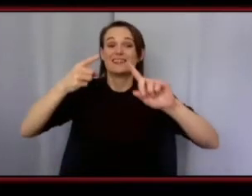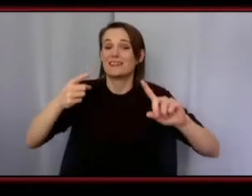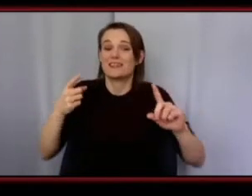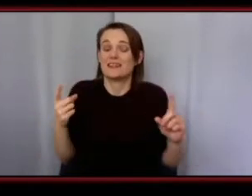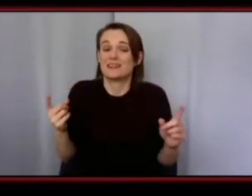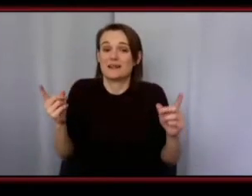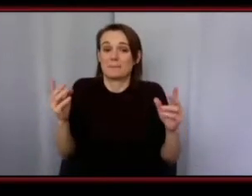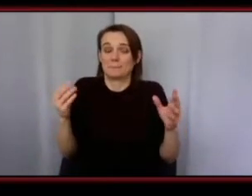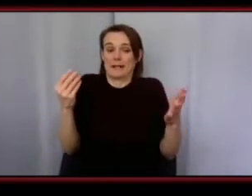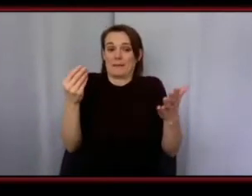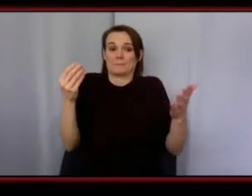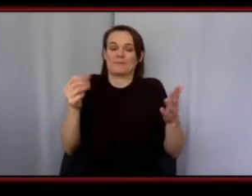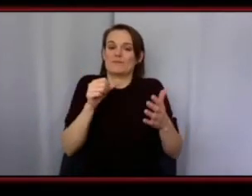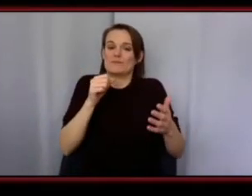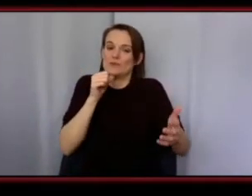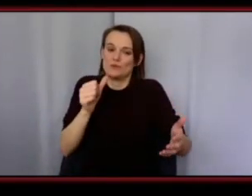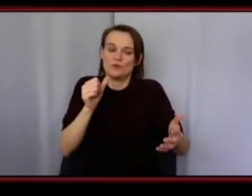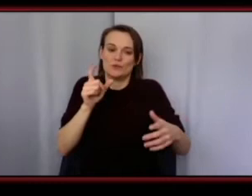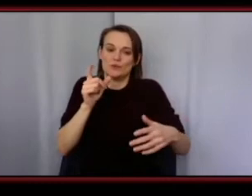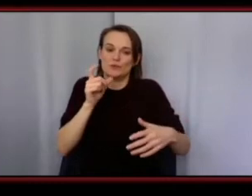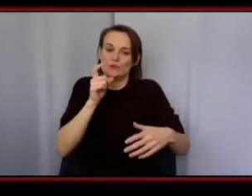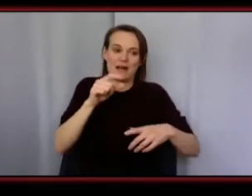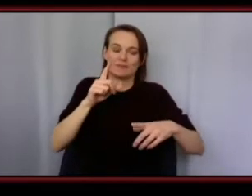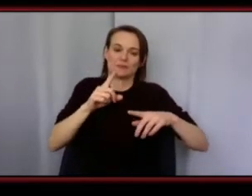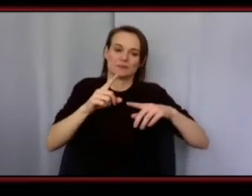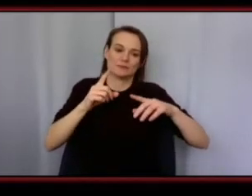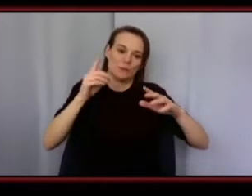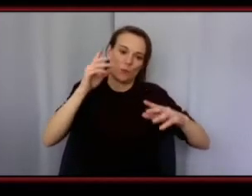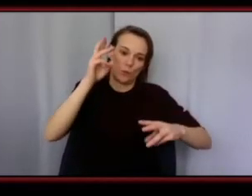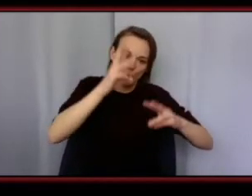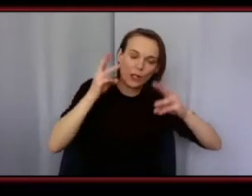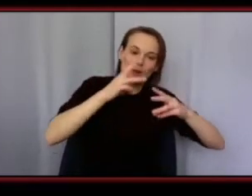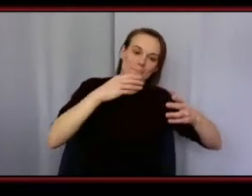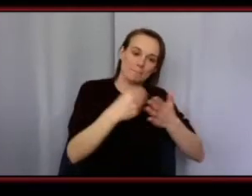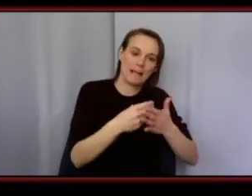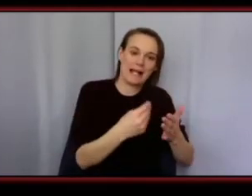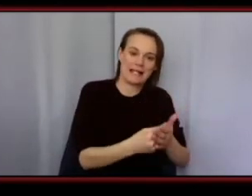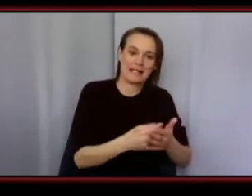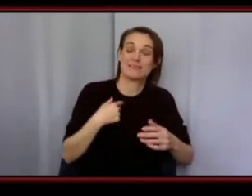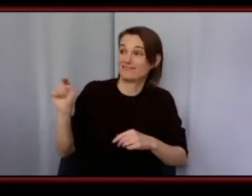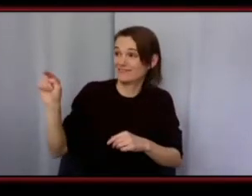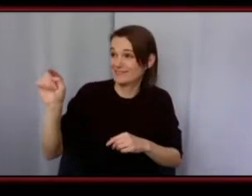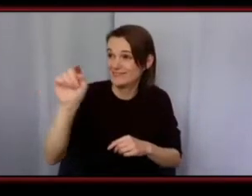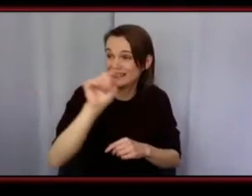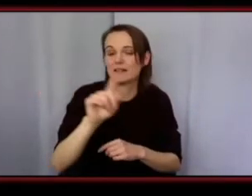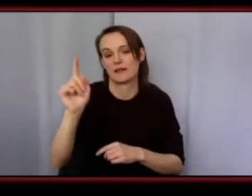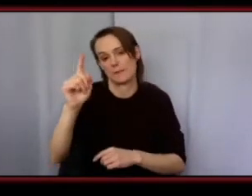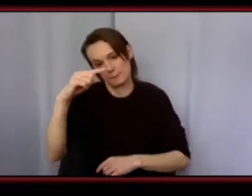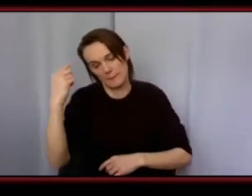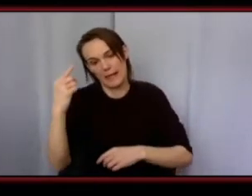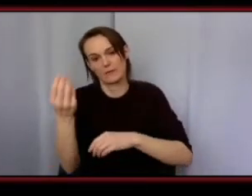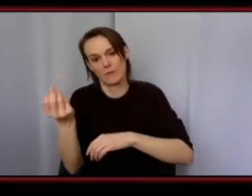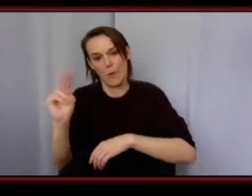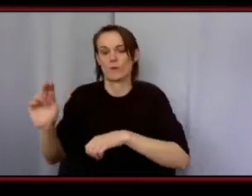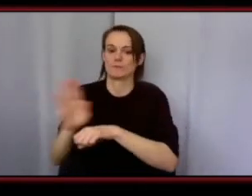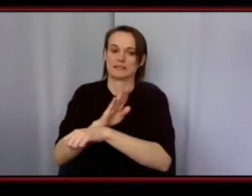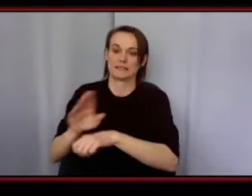i get from a lot of like the inspiration inspirational black entrepreneurs that i follow and it's attainable